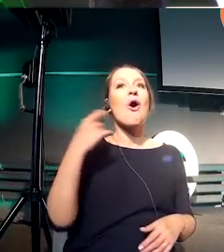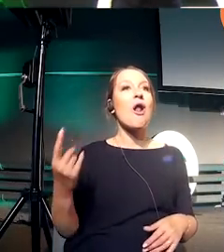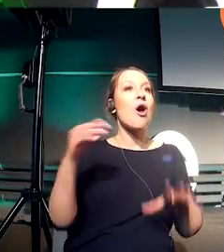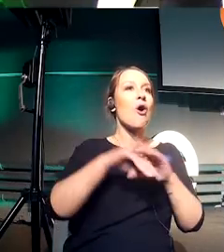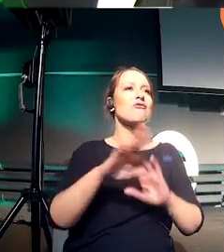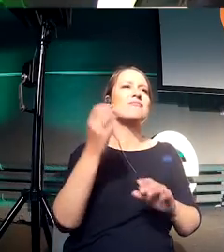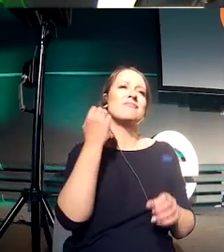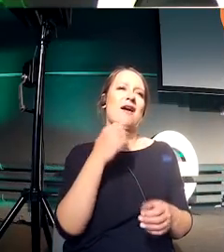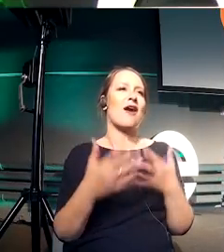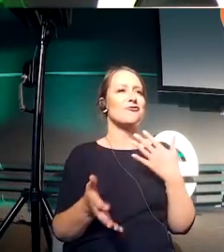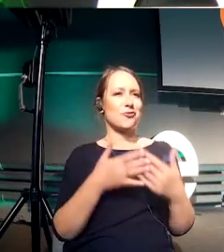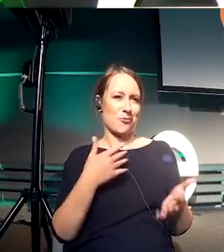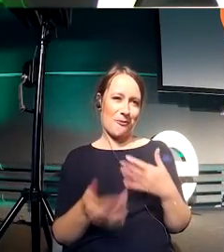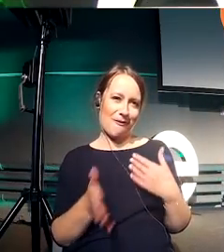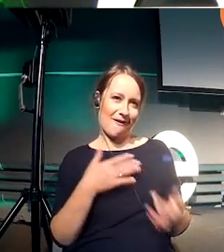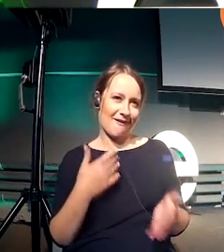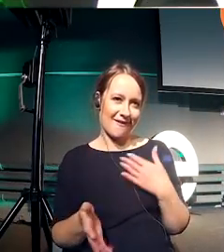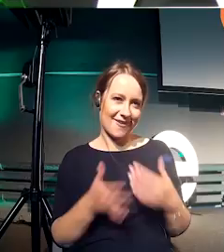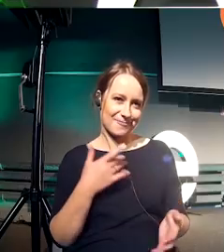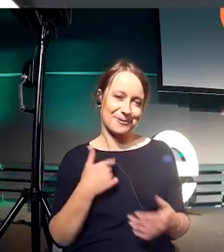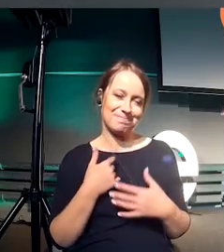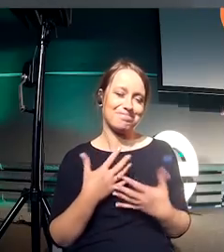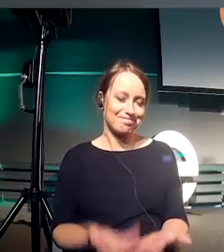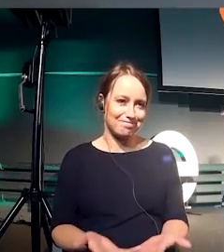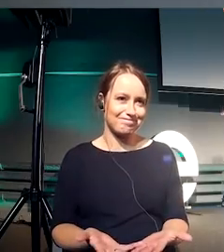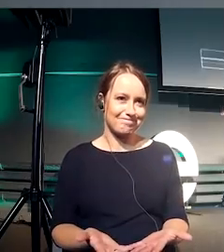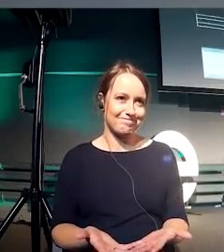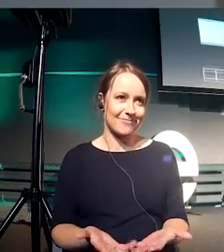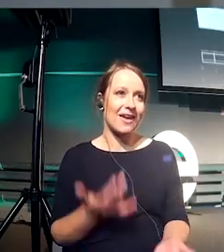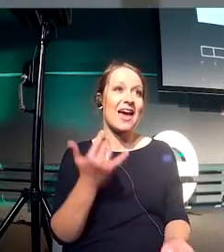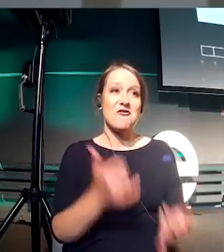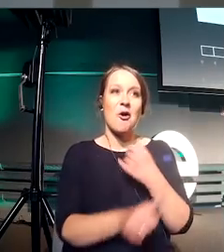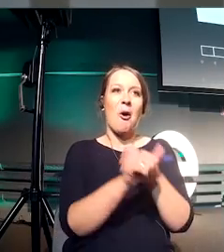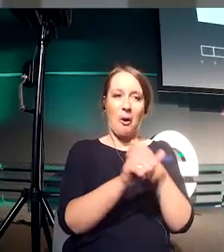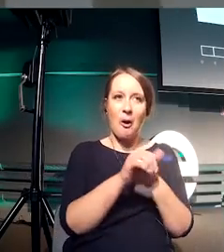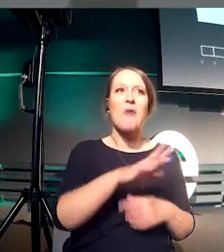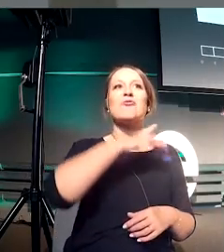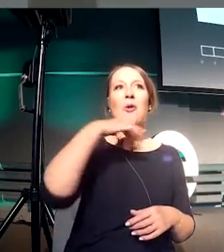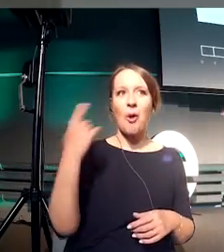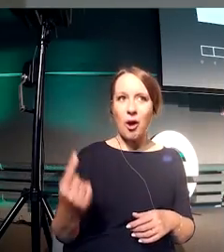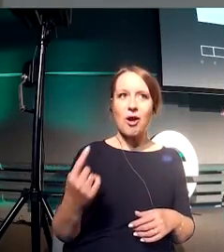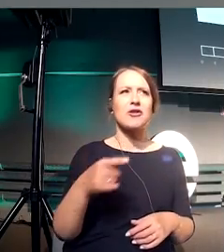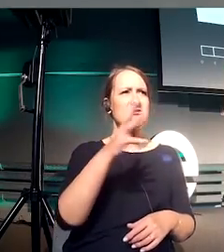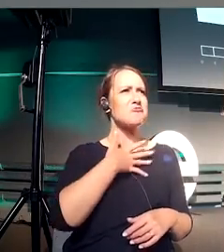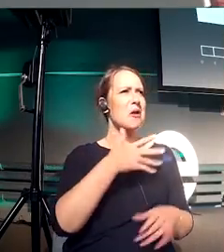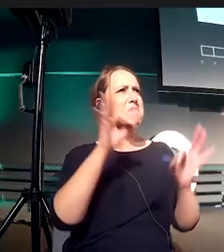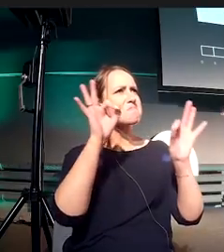at? Color. They really suck at color, and I needed help with that. And how does it come to play with Fibonacci?